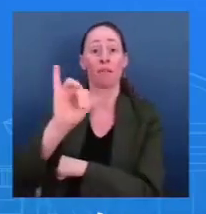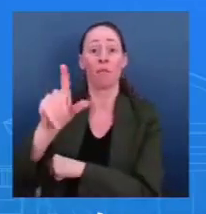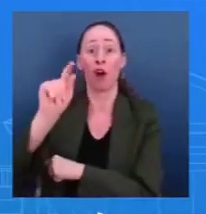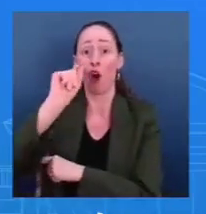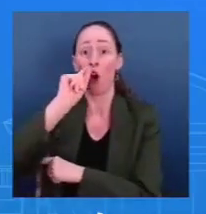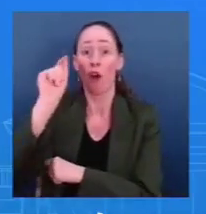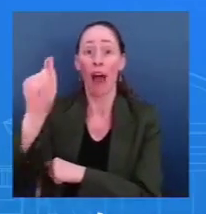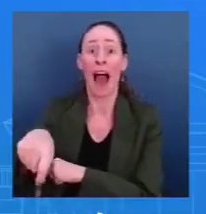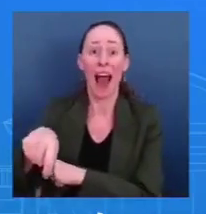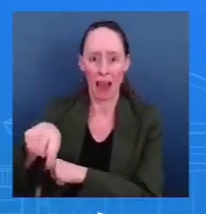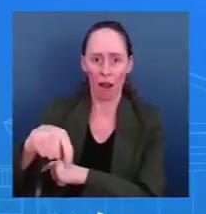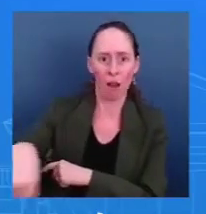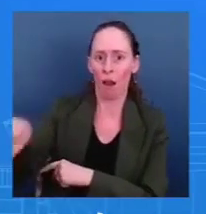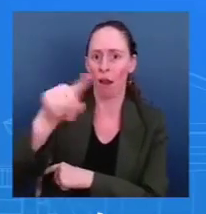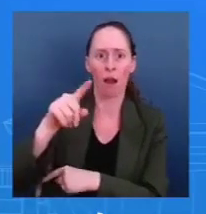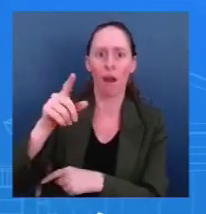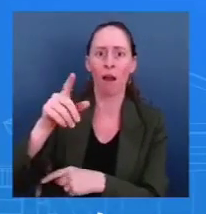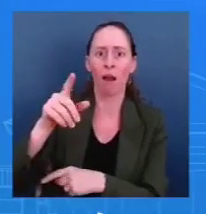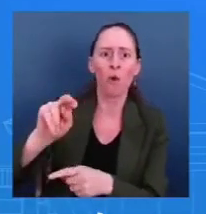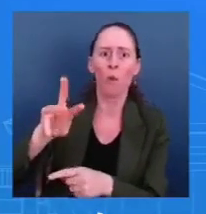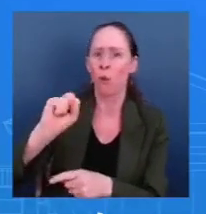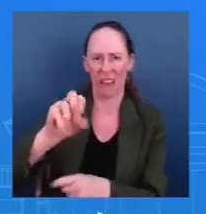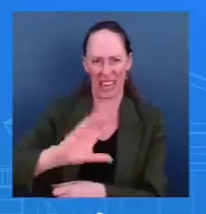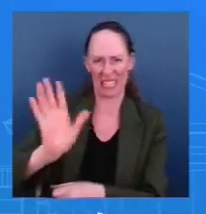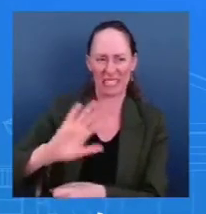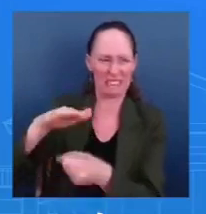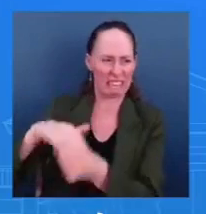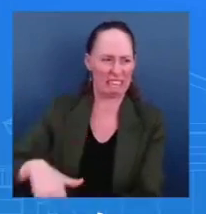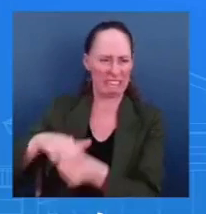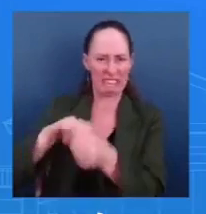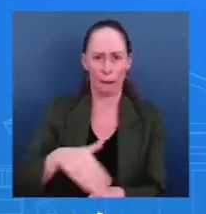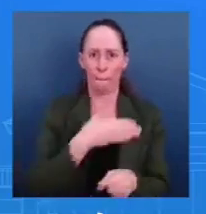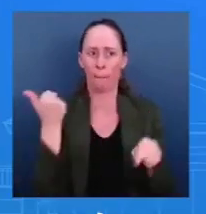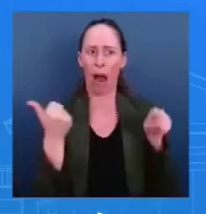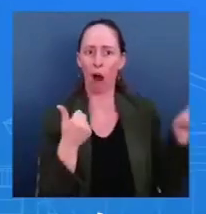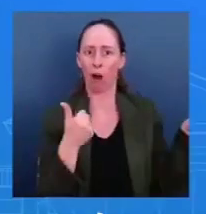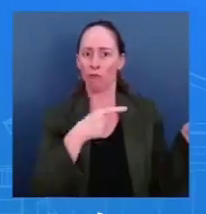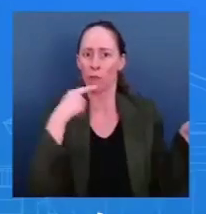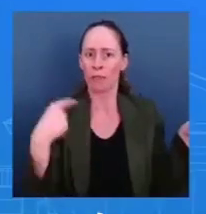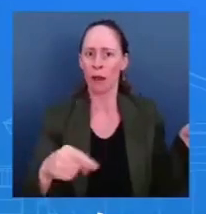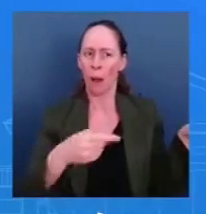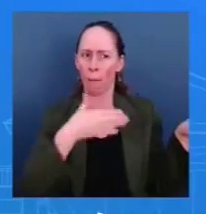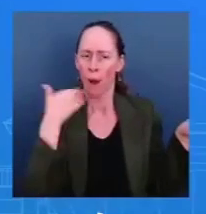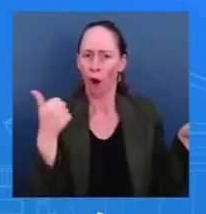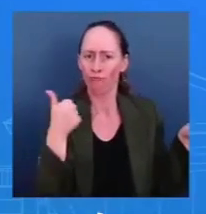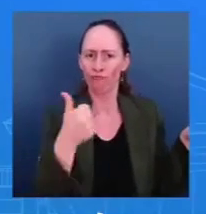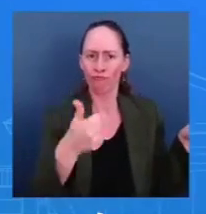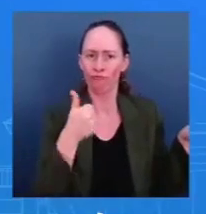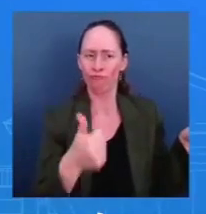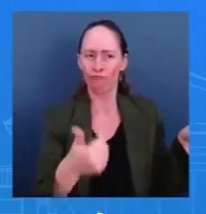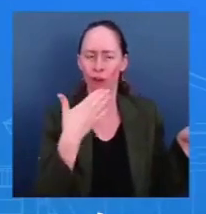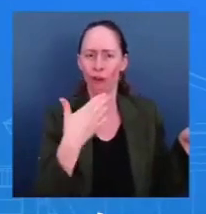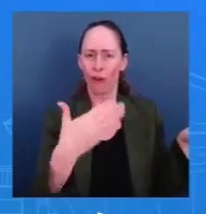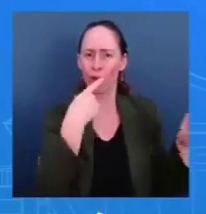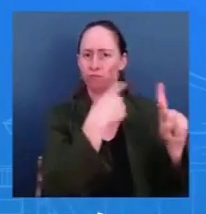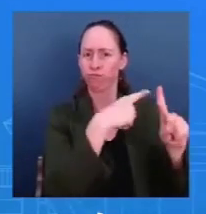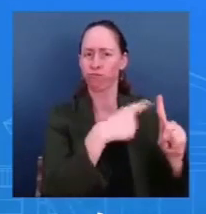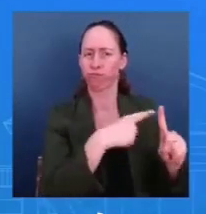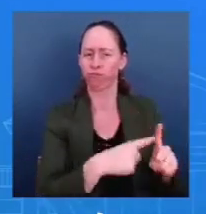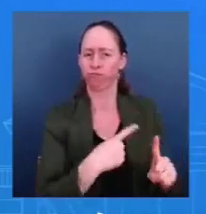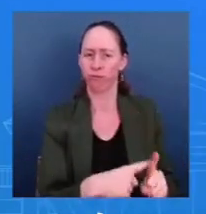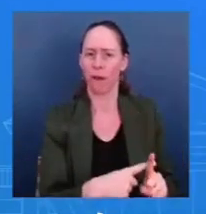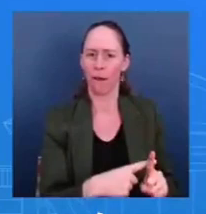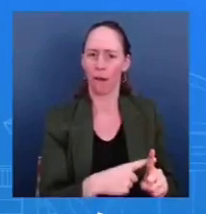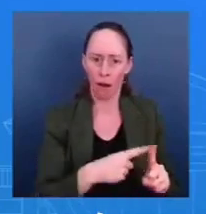and influencing voters here in the U.S. and in foreign elections as well. RT is no longer just a